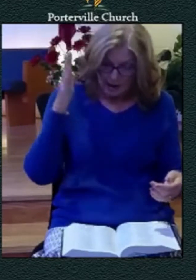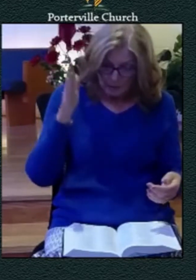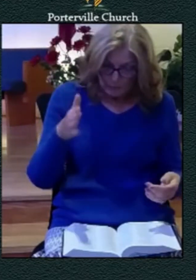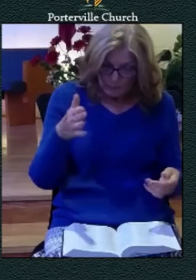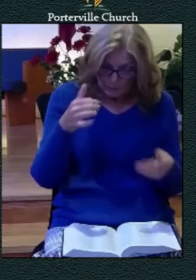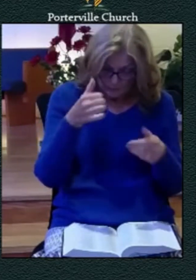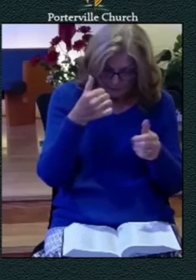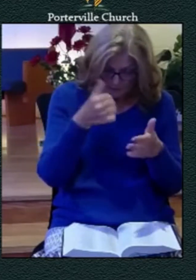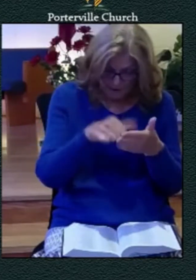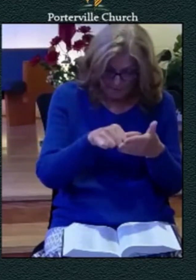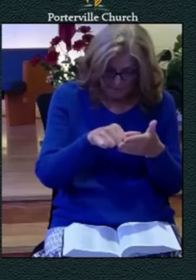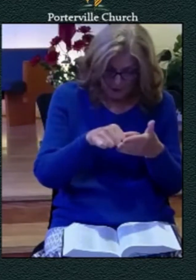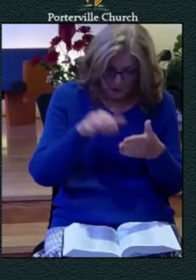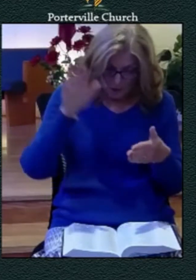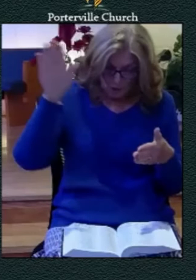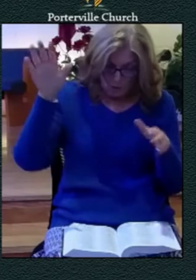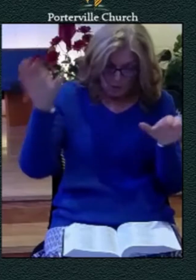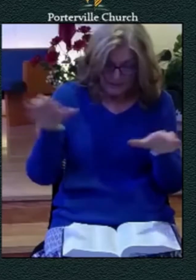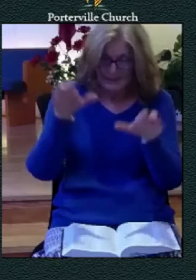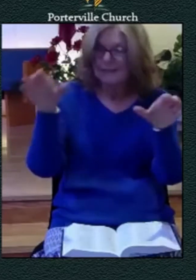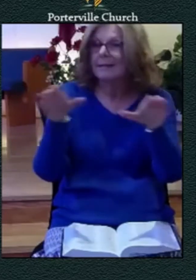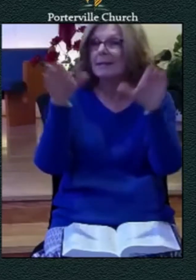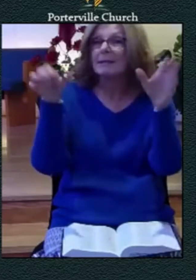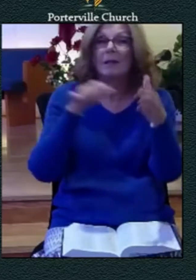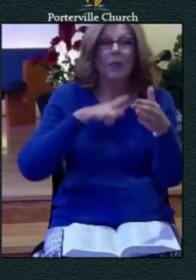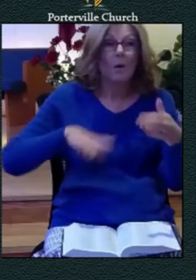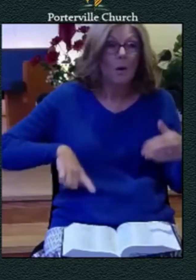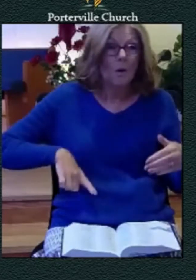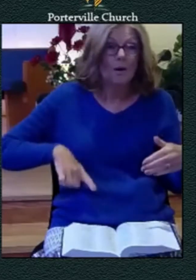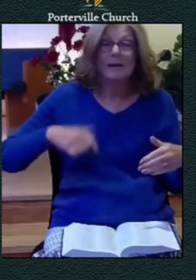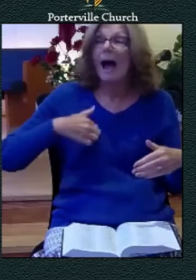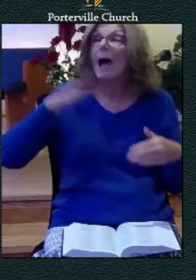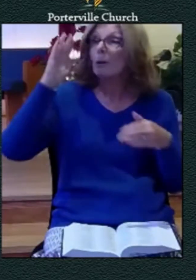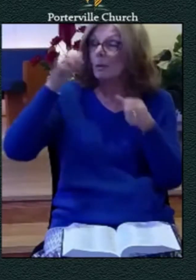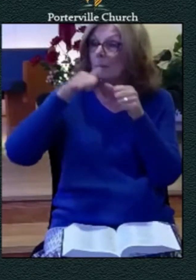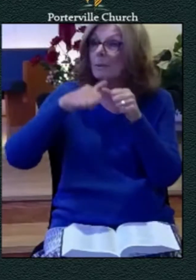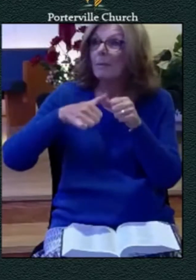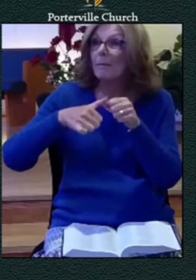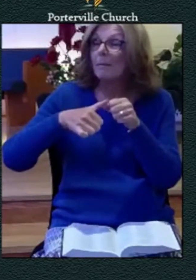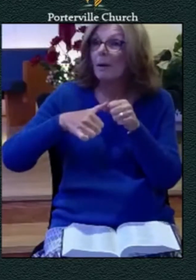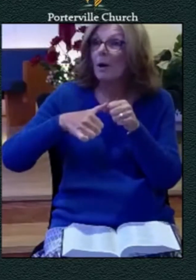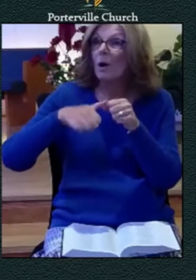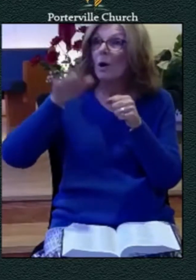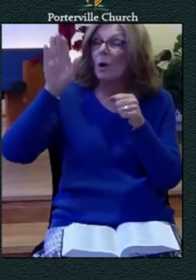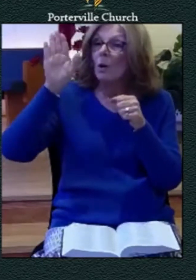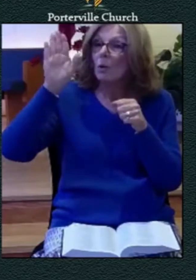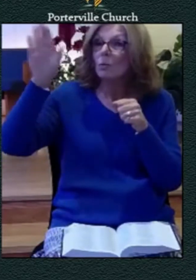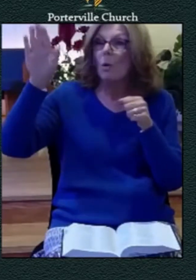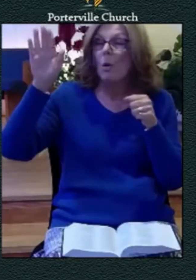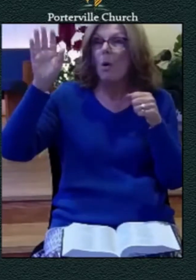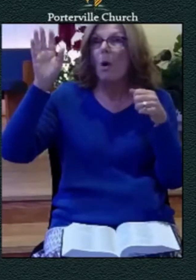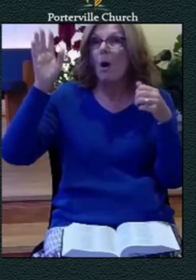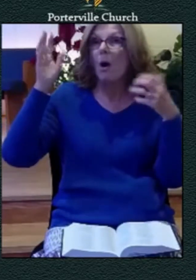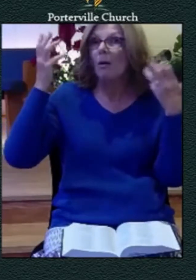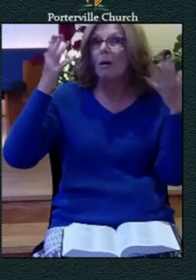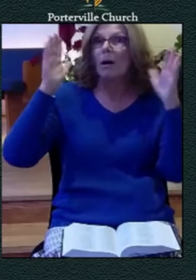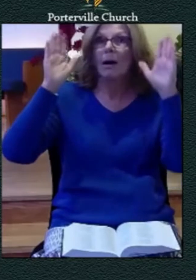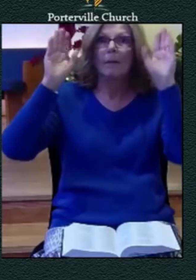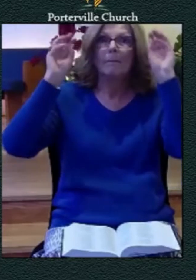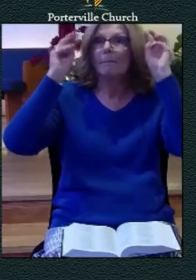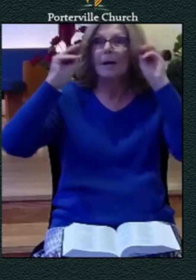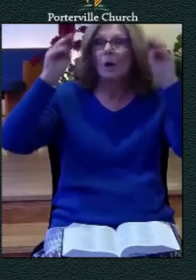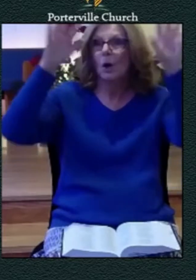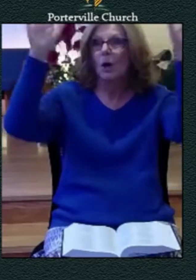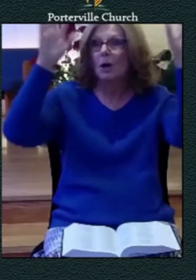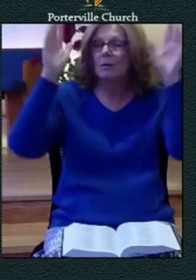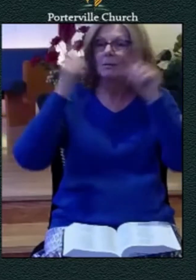of the lord surely i will remember your wonders of old i will meditate on all